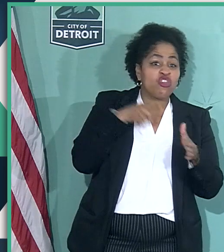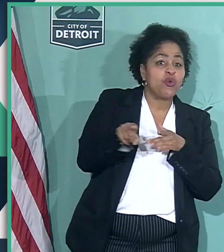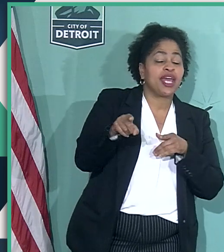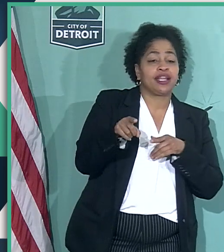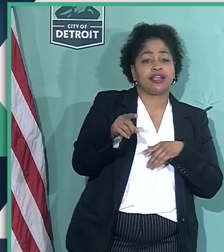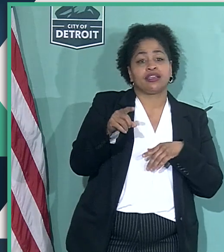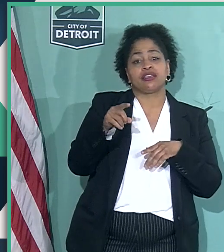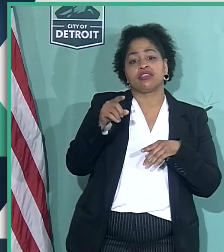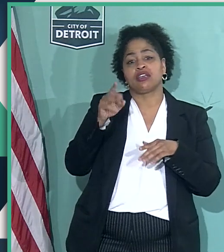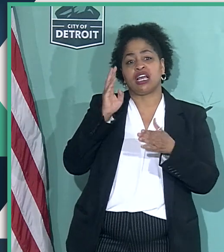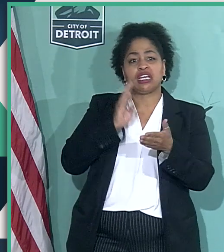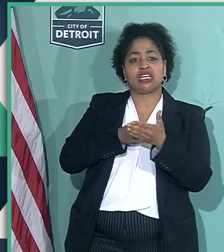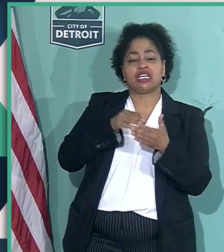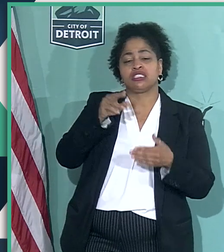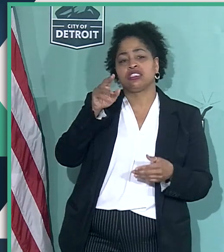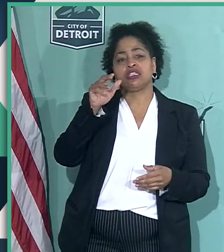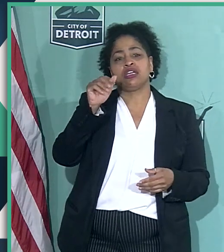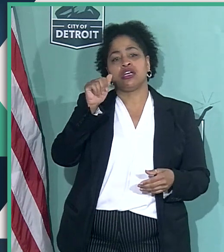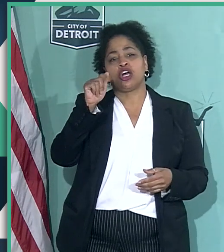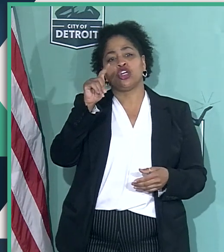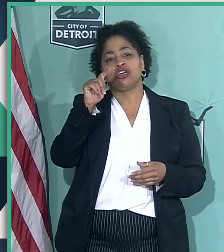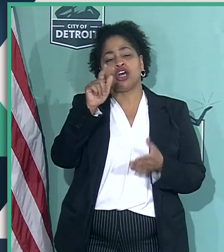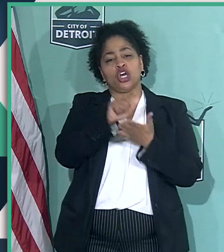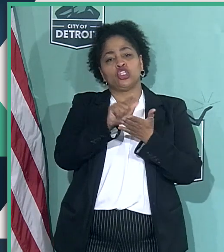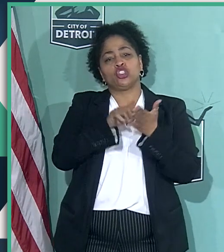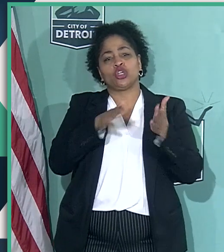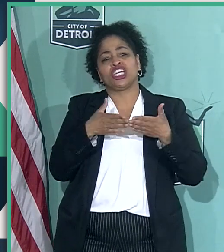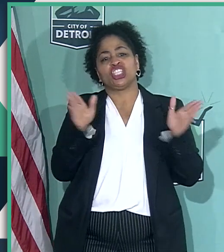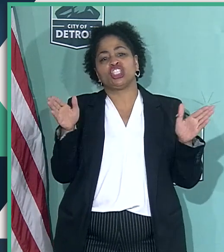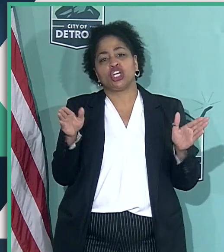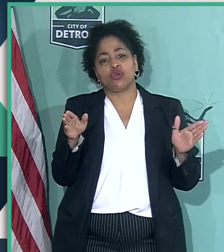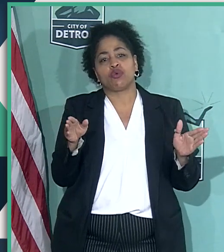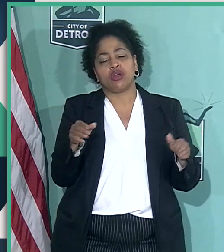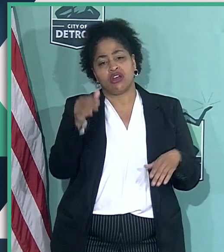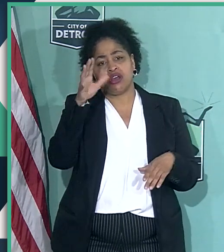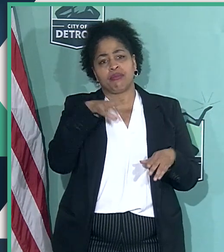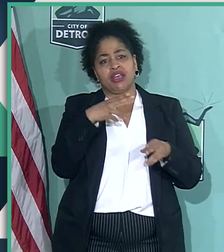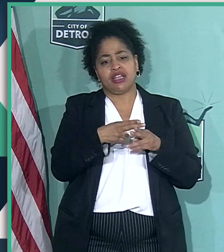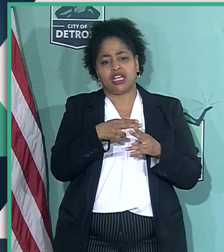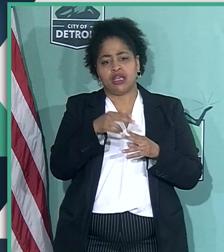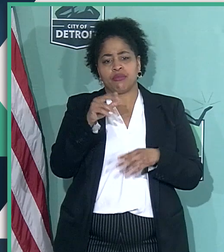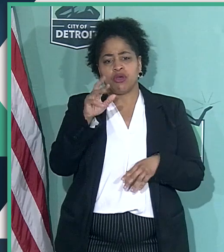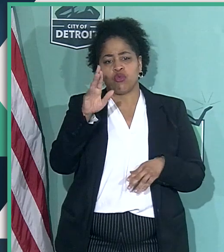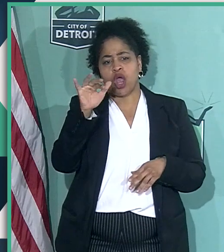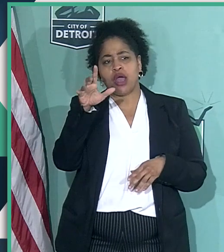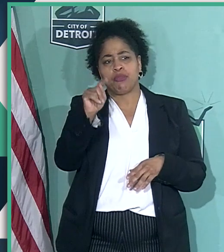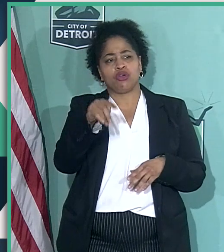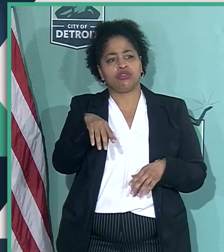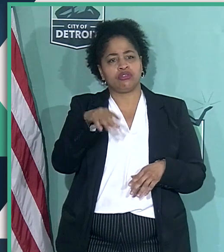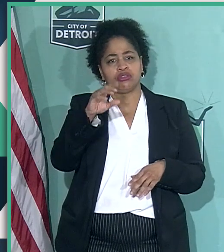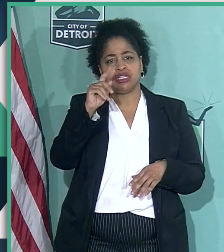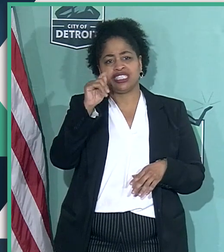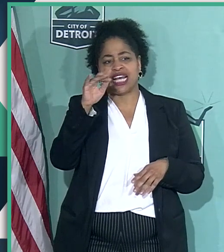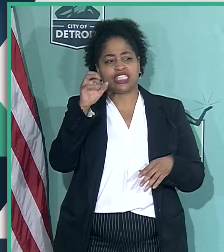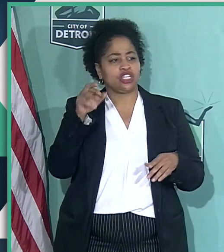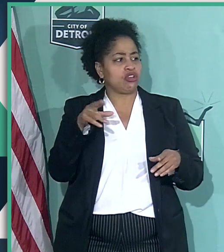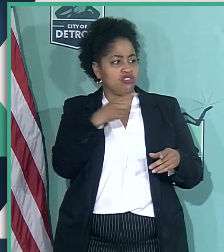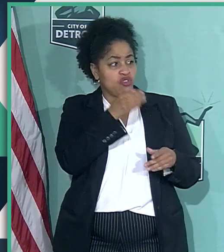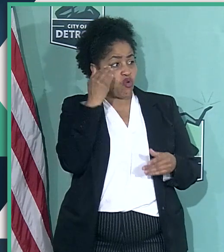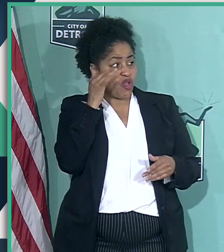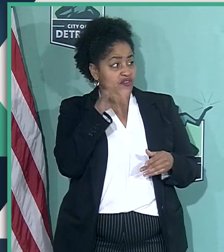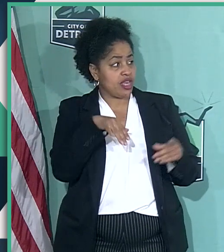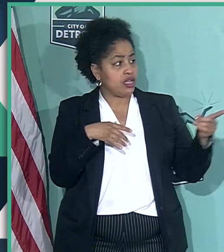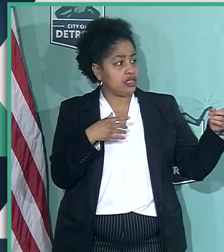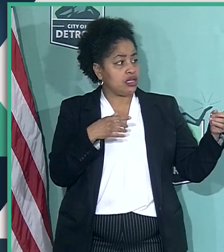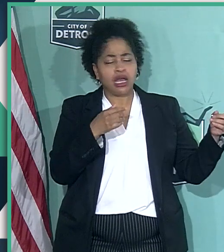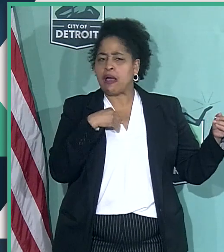Attorney General Nessel. And a gentleman by the name of Robert Tesh in Fox 2-1, if you were aware of that or if you had any comments. Chief?